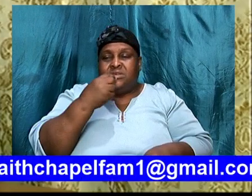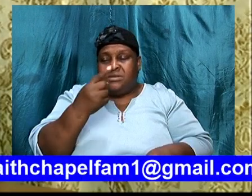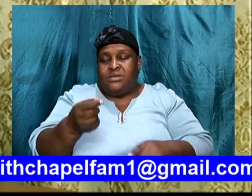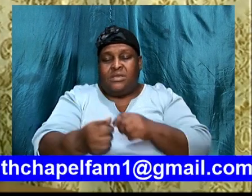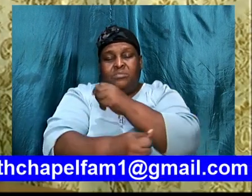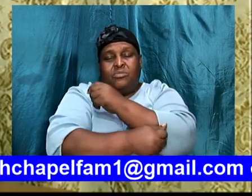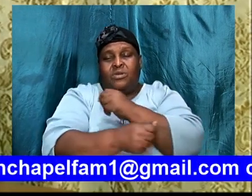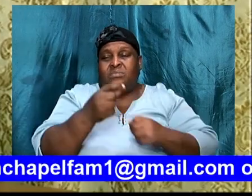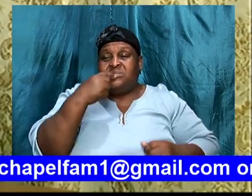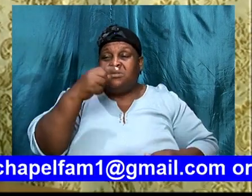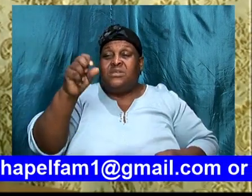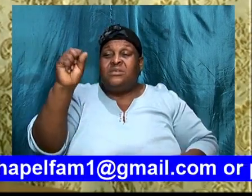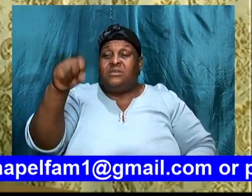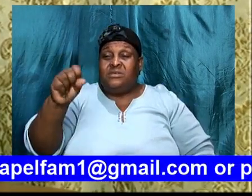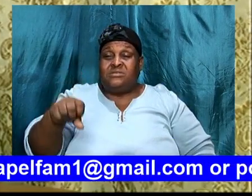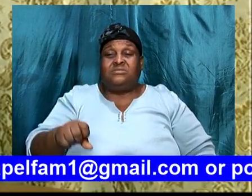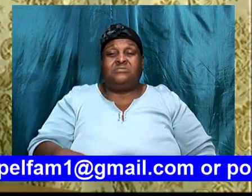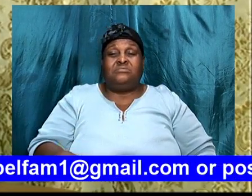did not,